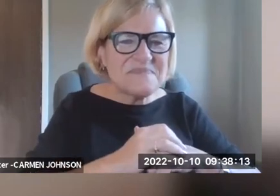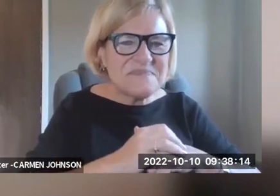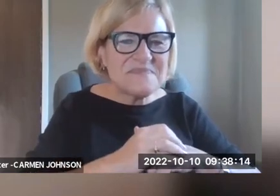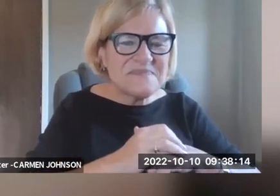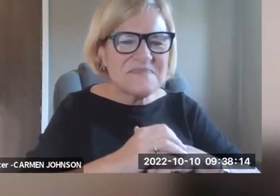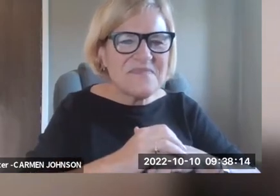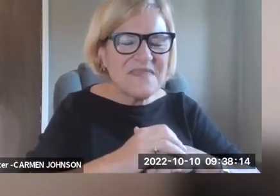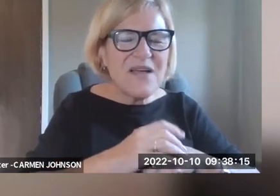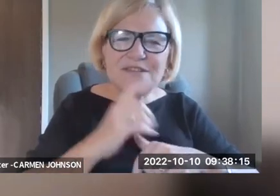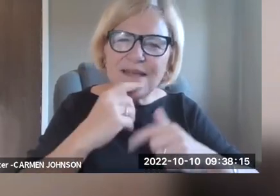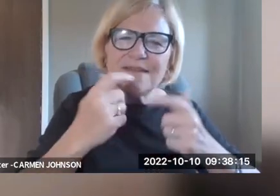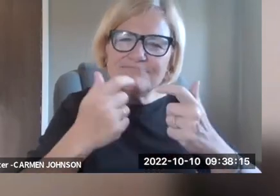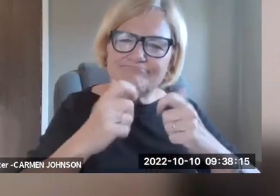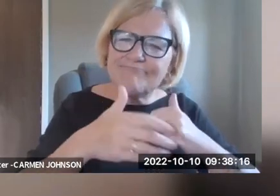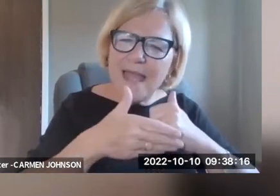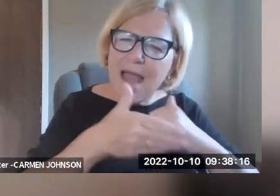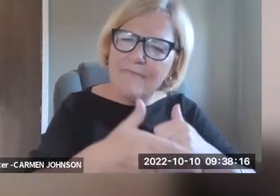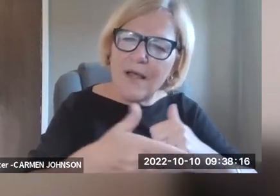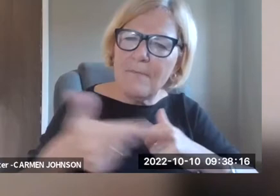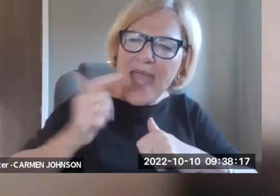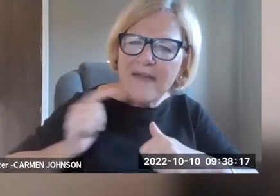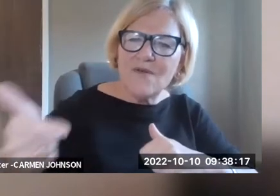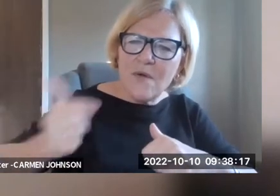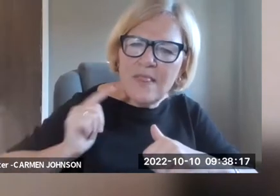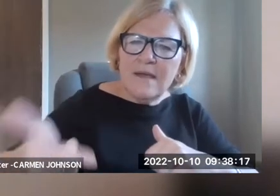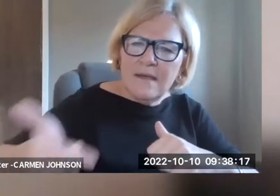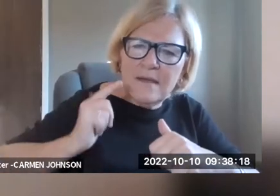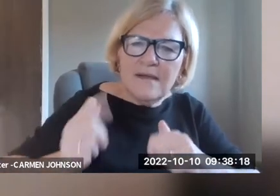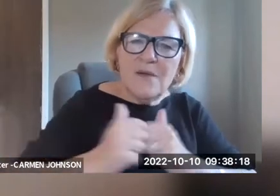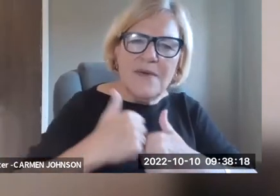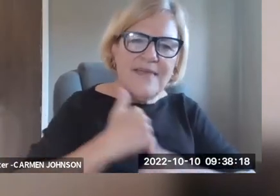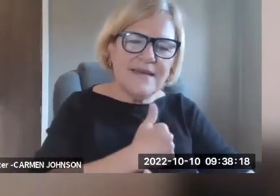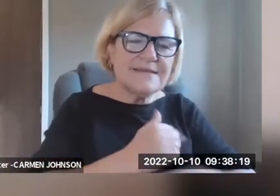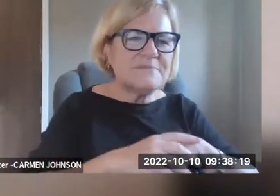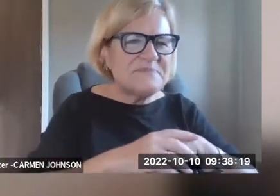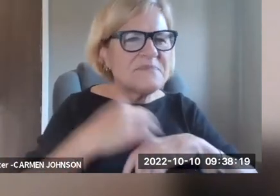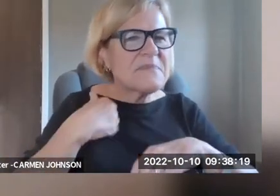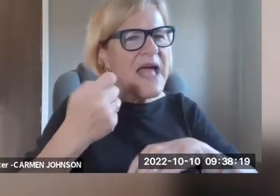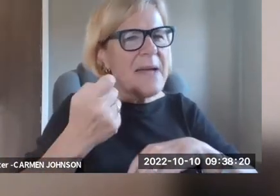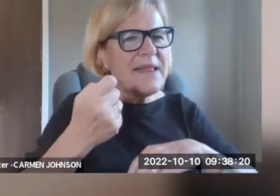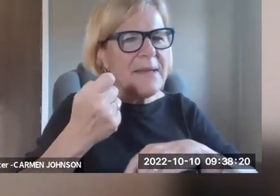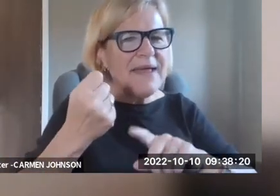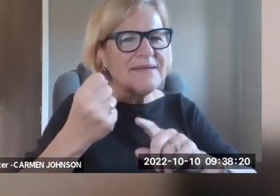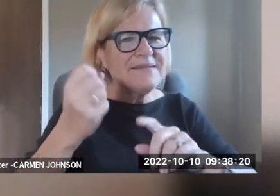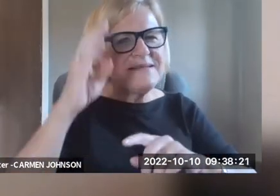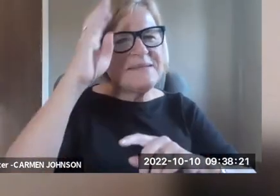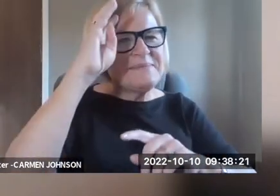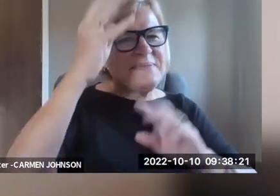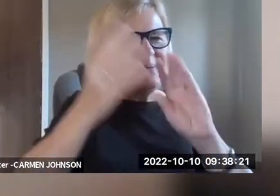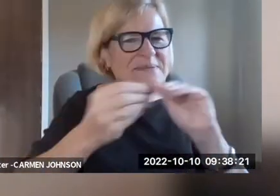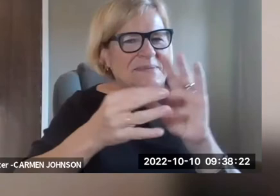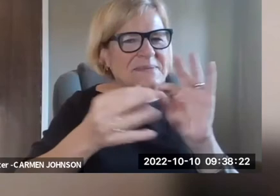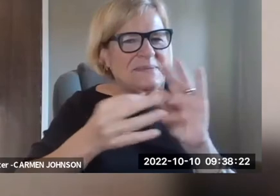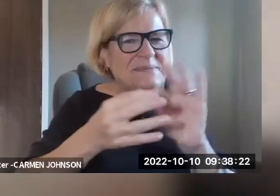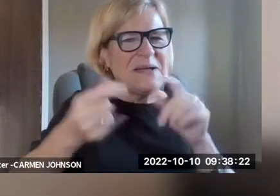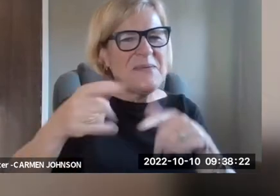Deaf and the National Federation for the Blind, um, of the blind, um, which, which played a particularly helpful back and forth